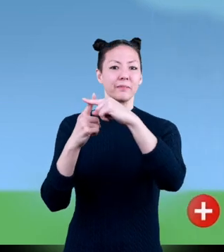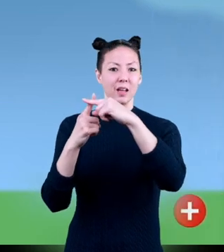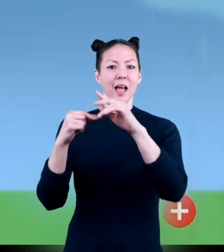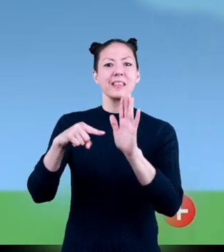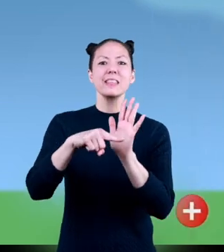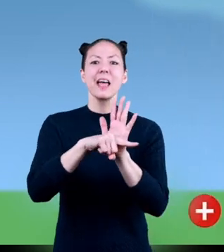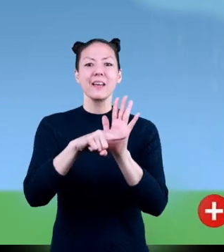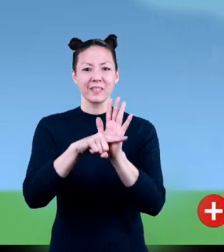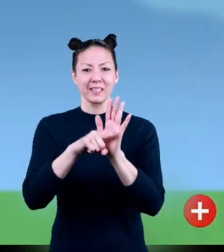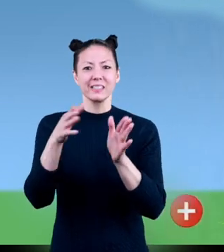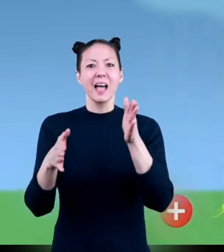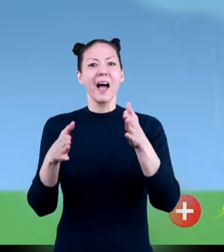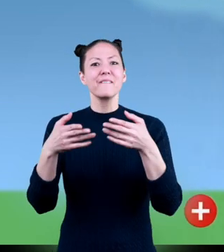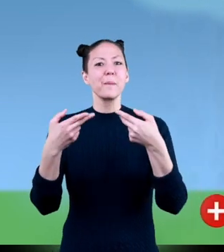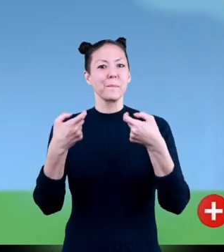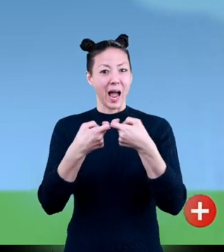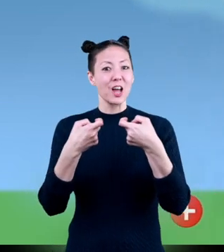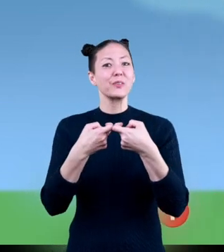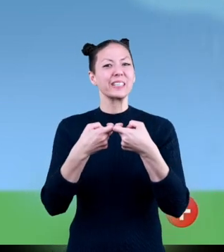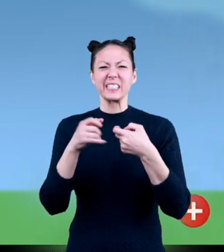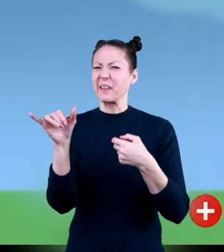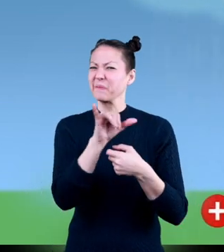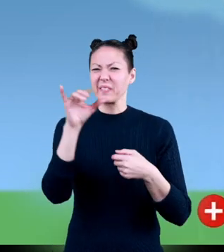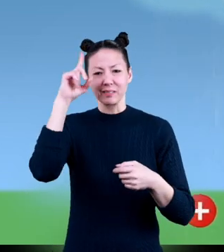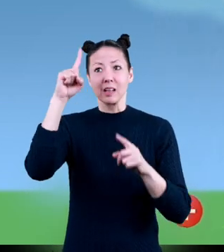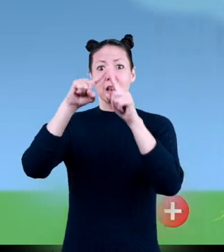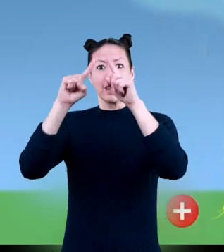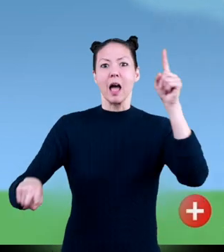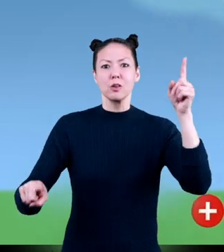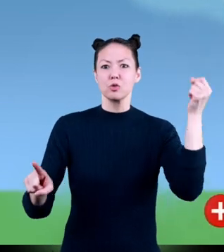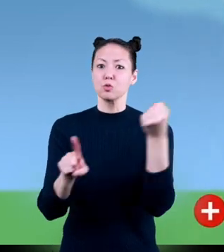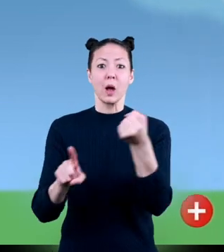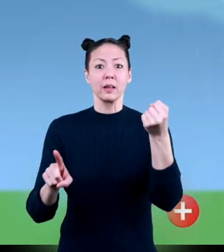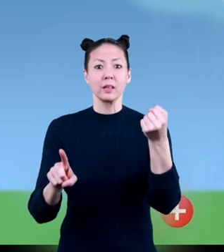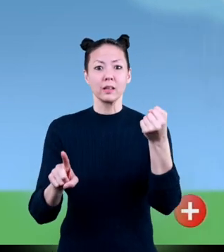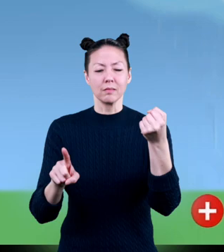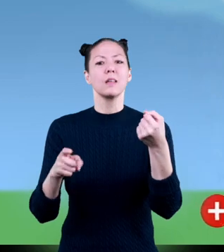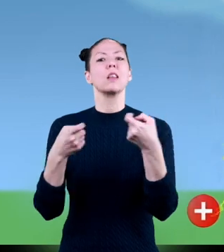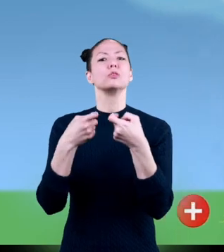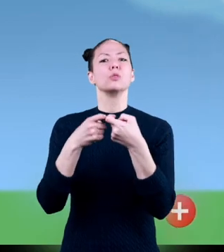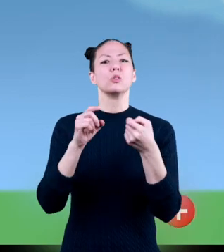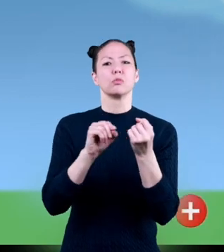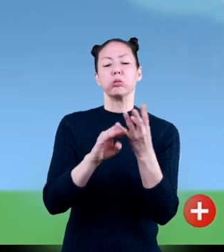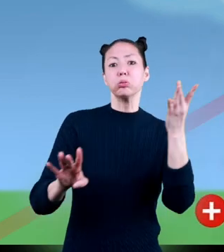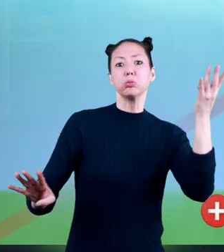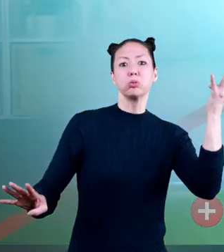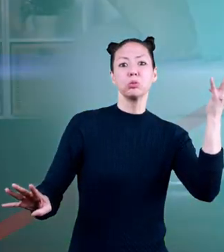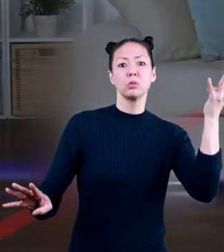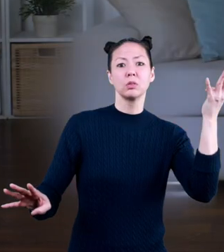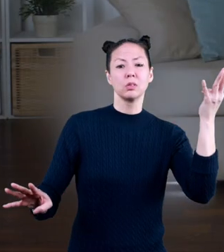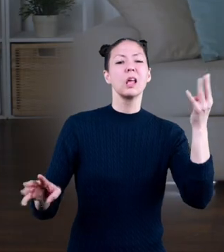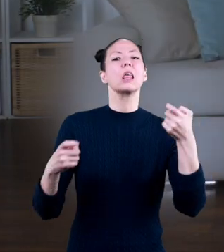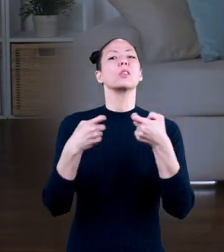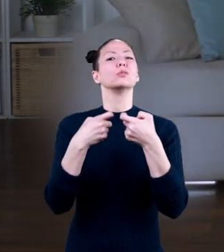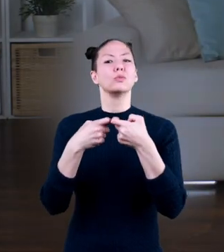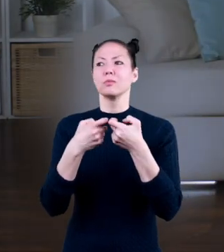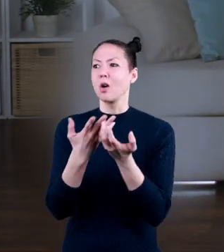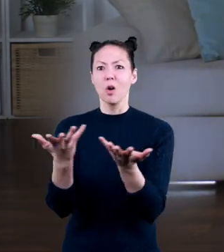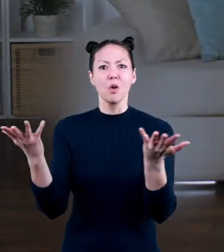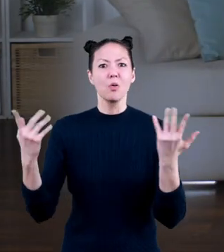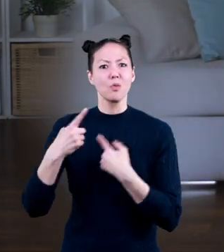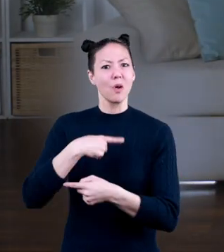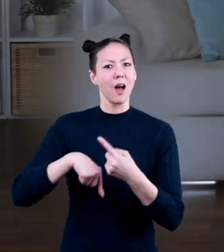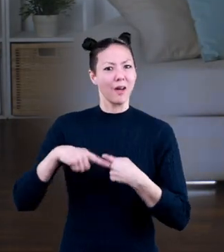battery. Lightning strikes, and you have an electric current. Electricity is